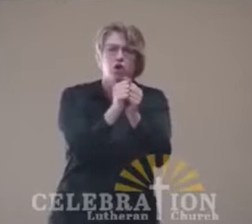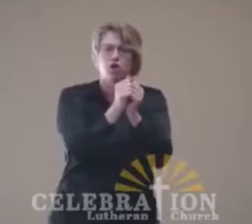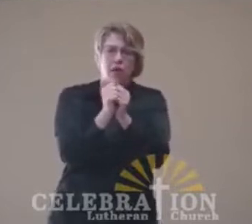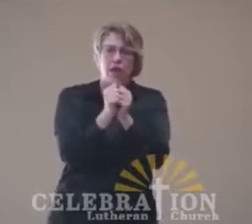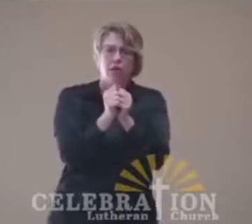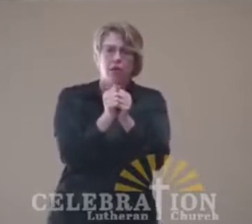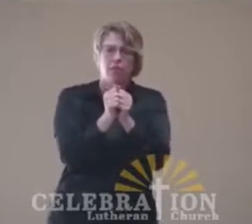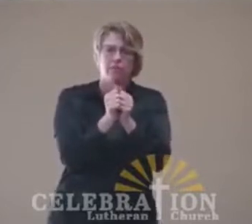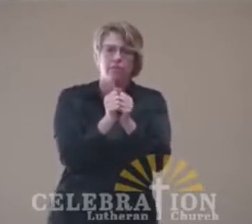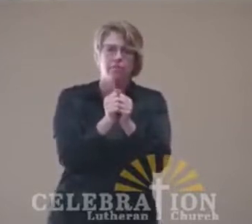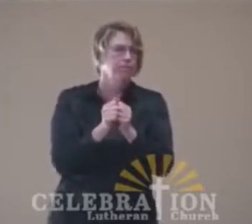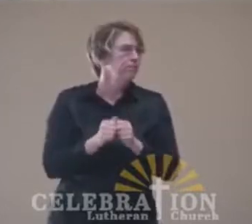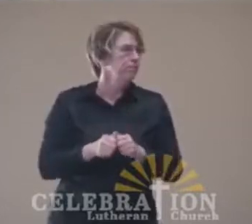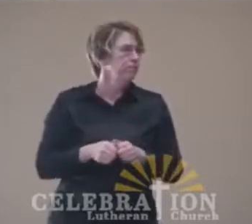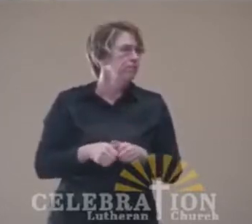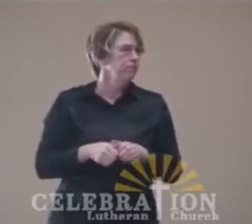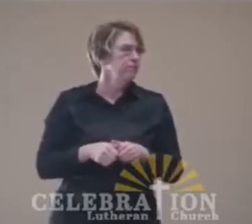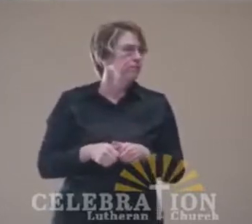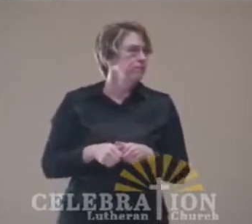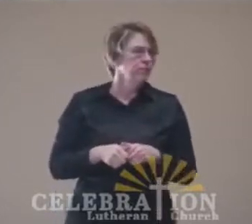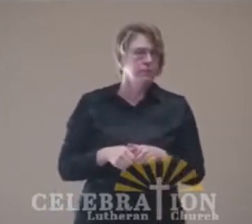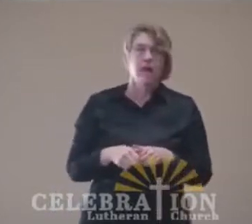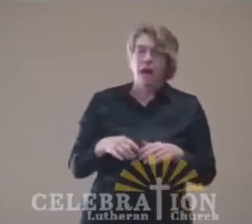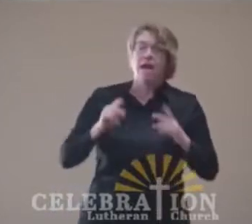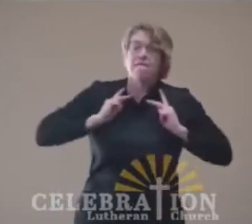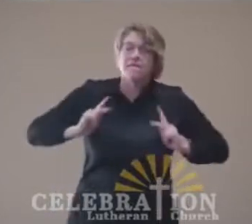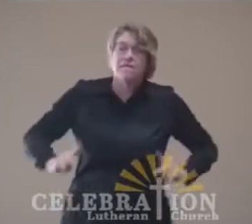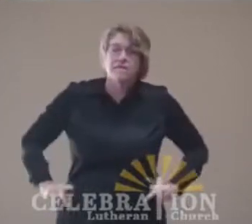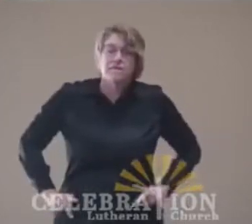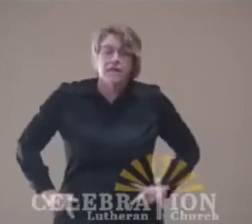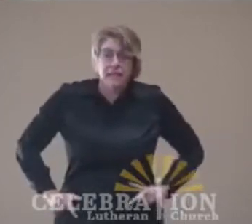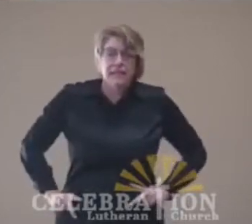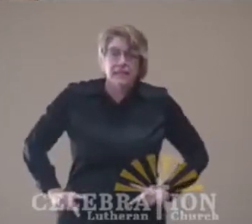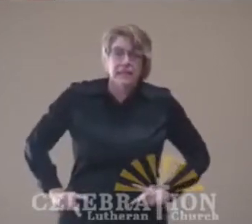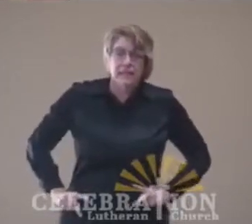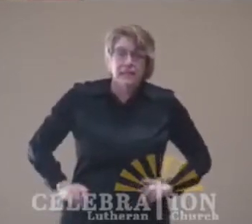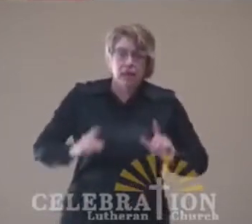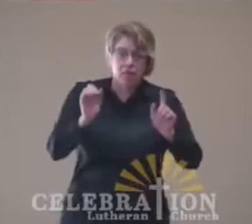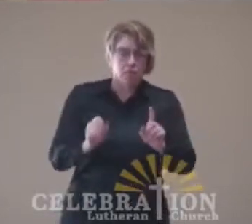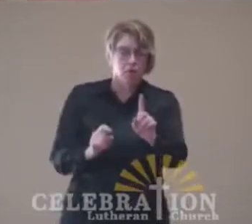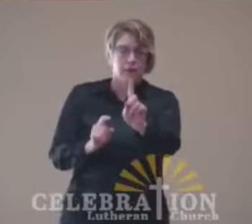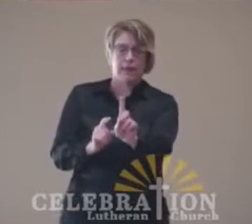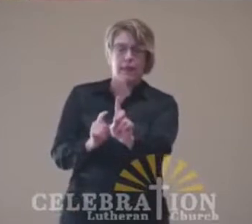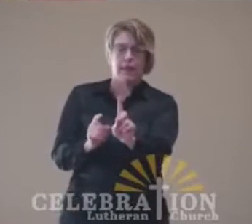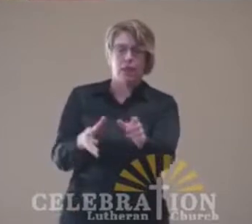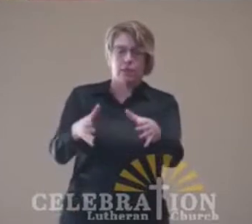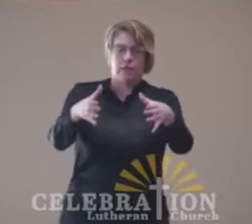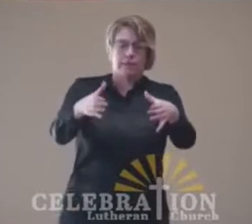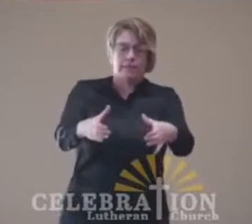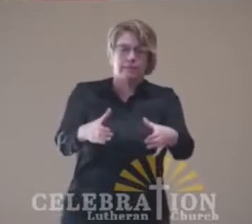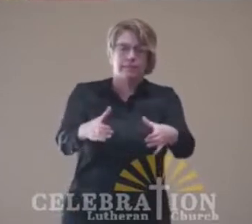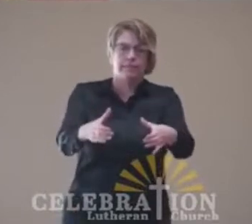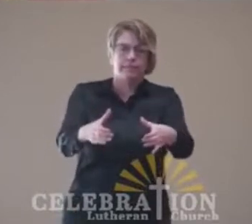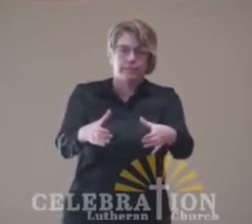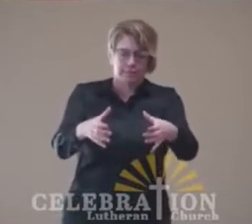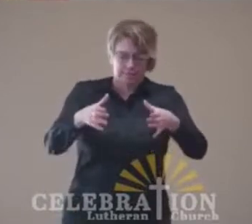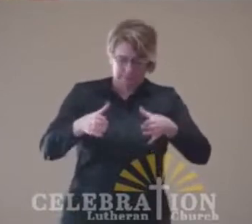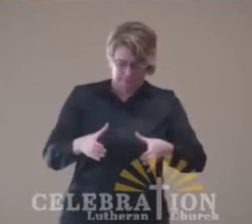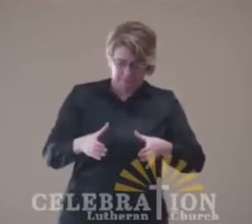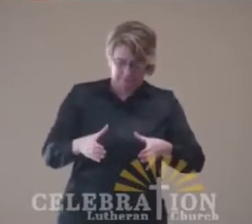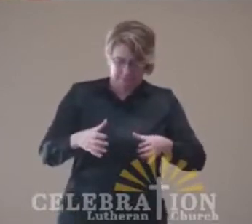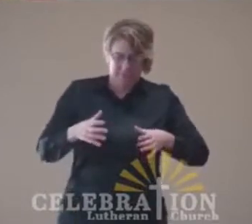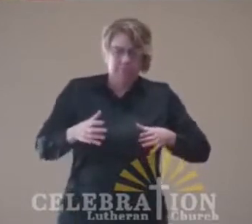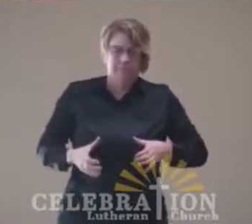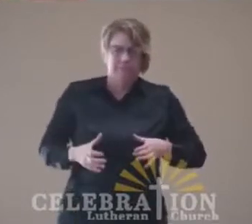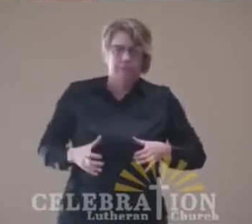stack up with one another. You physically hold the person in front of you, or their pack, and you stack up in a line. You